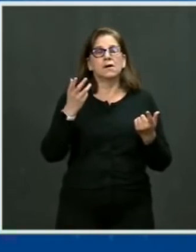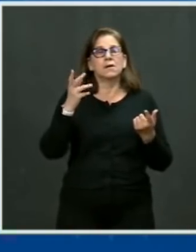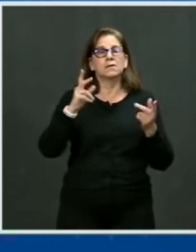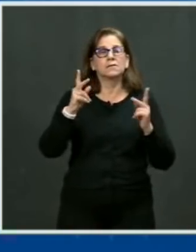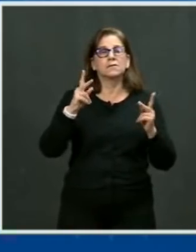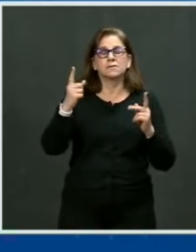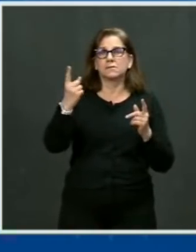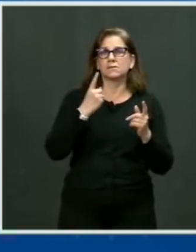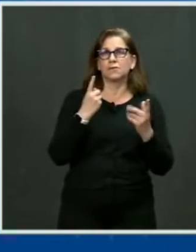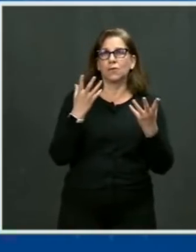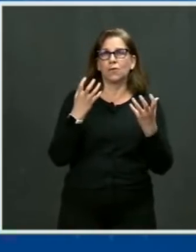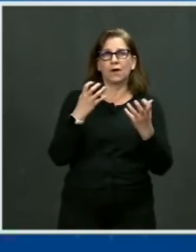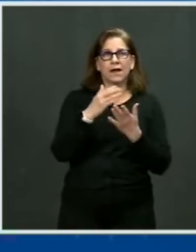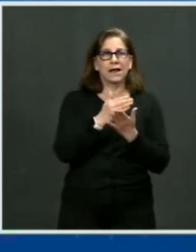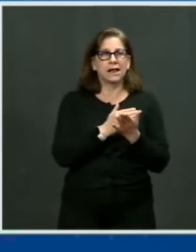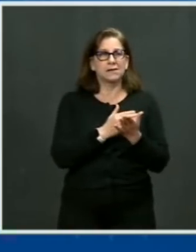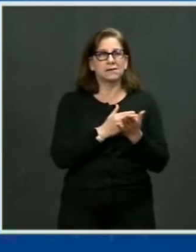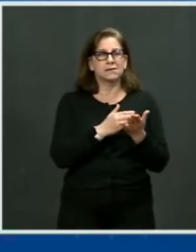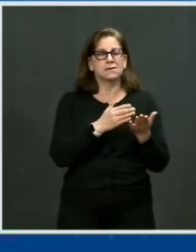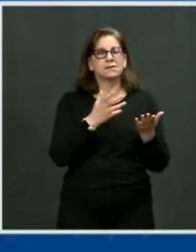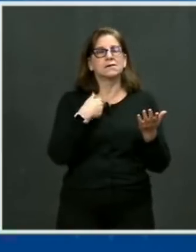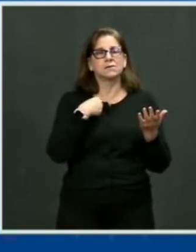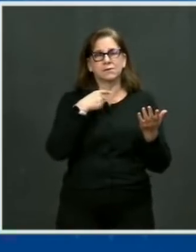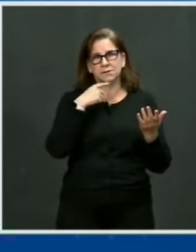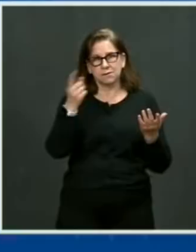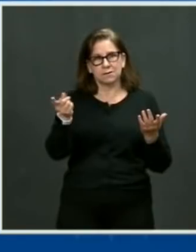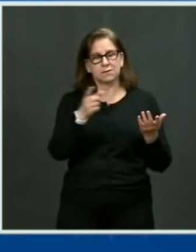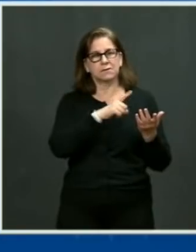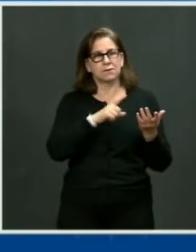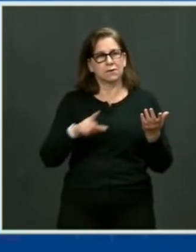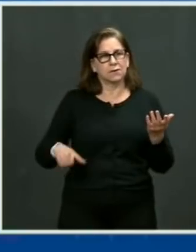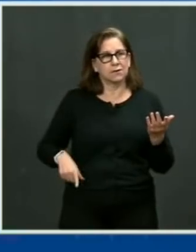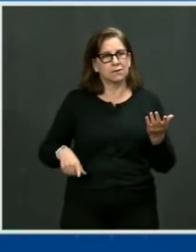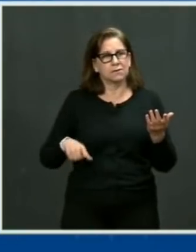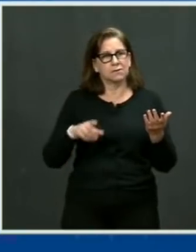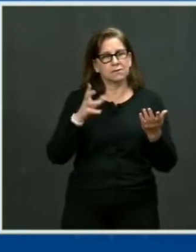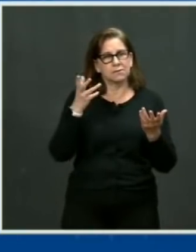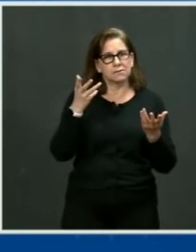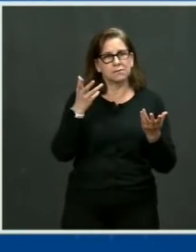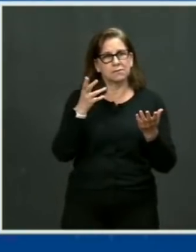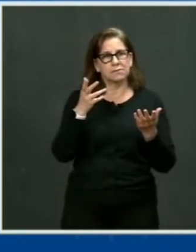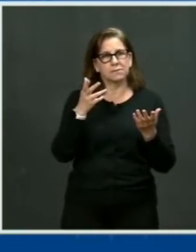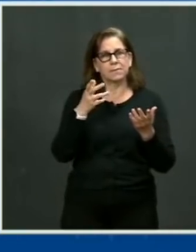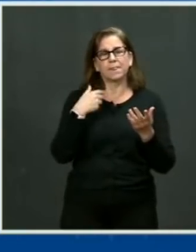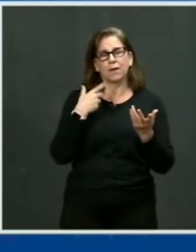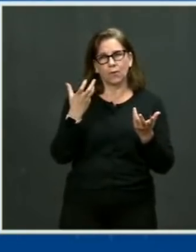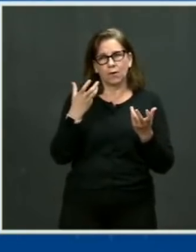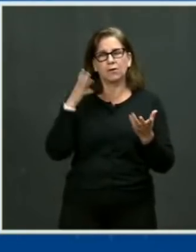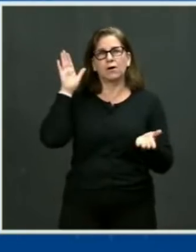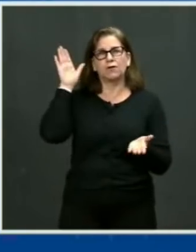what, there would be a come-to-the-Lord moment these folks would have real quickly.